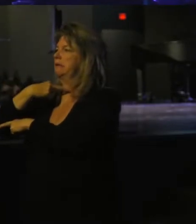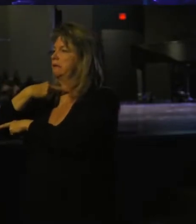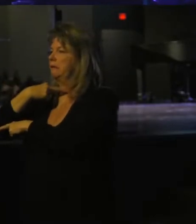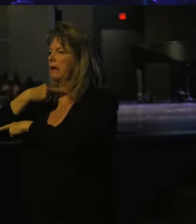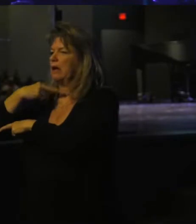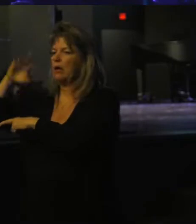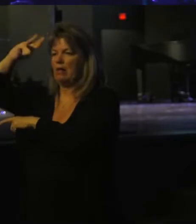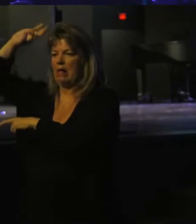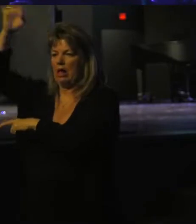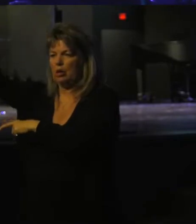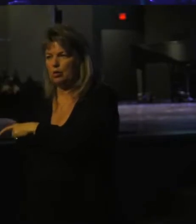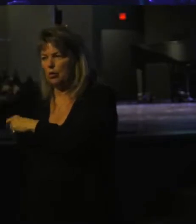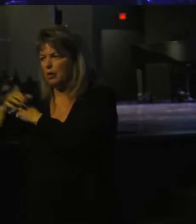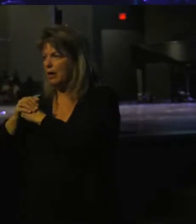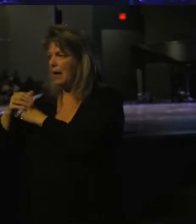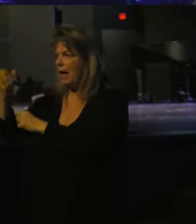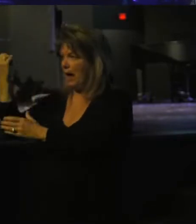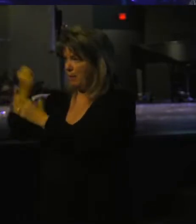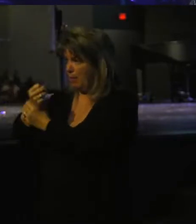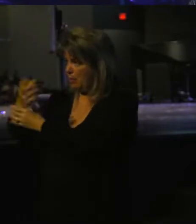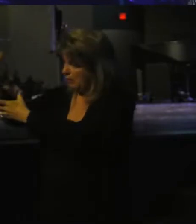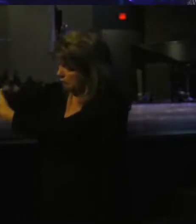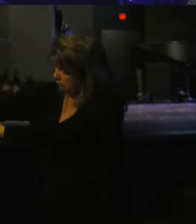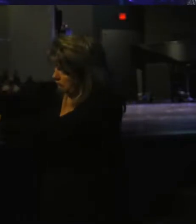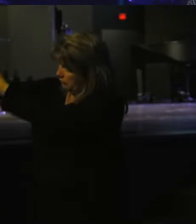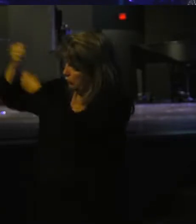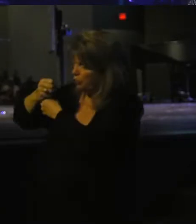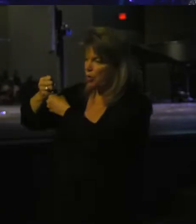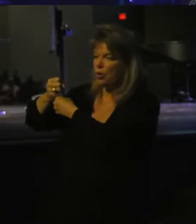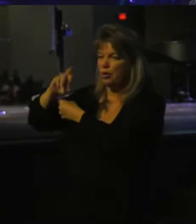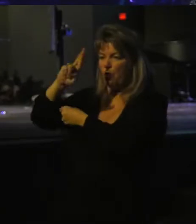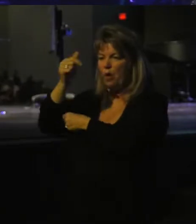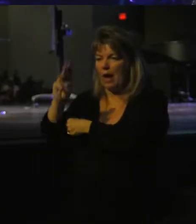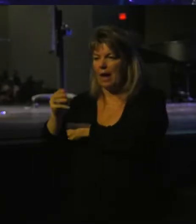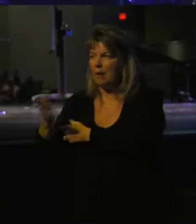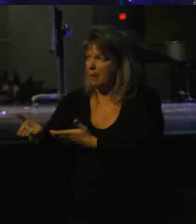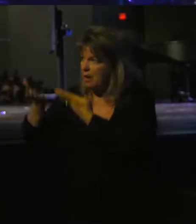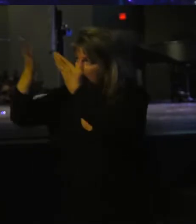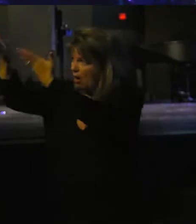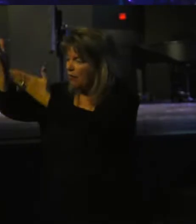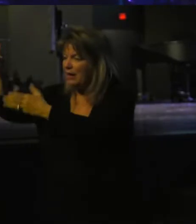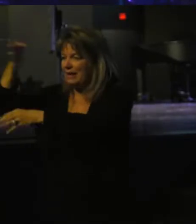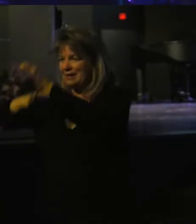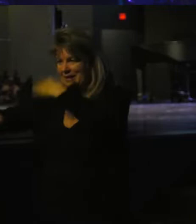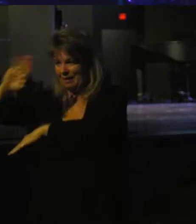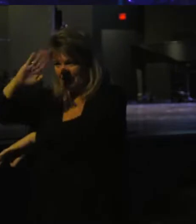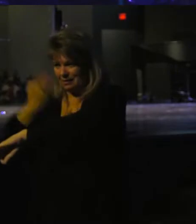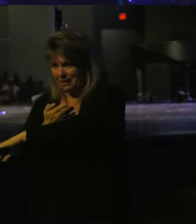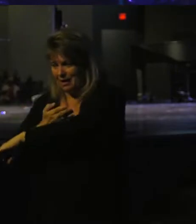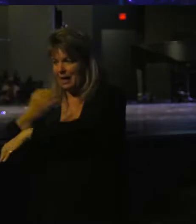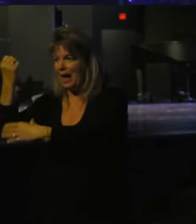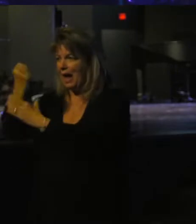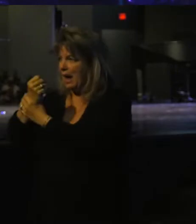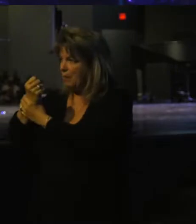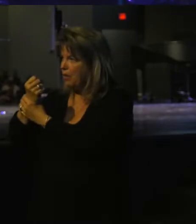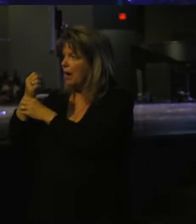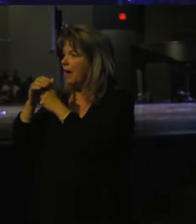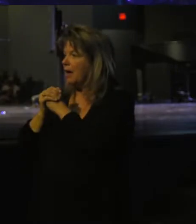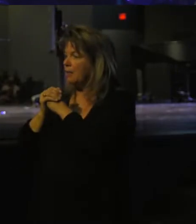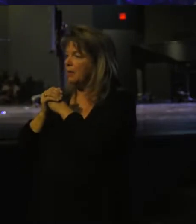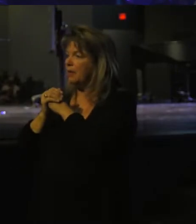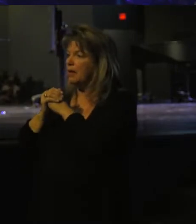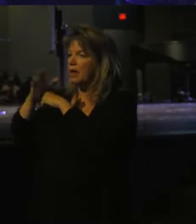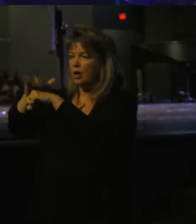his horns. And Abraham went and took the ram and offered it up as a burnt offering instead of his son. So Abraham called the